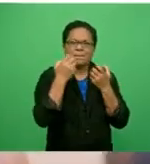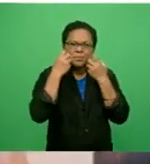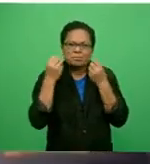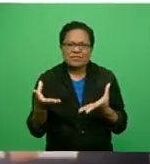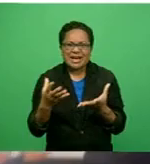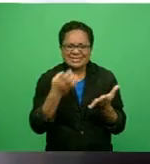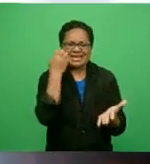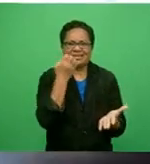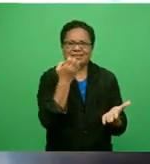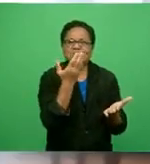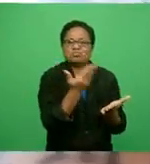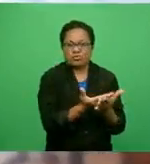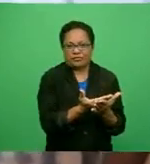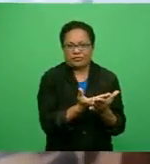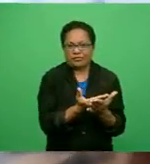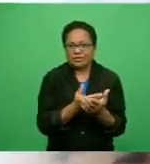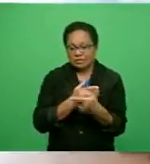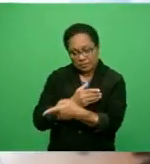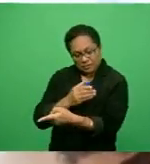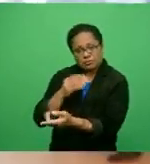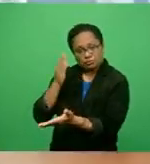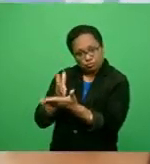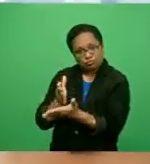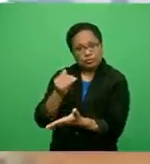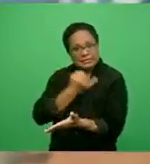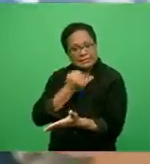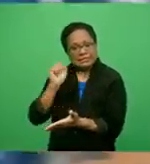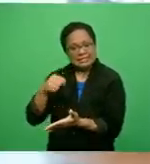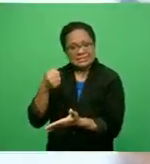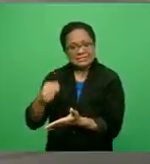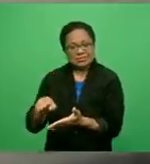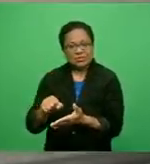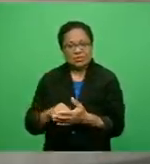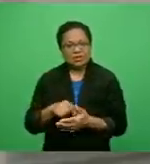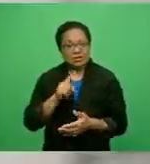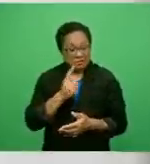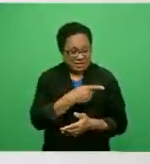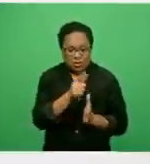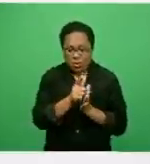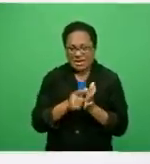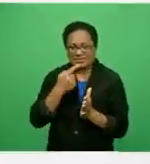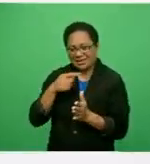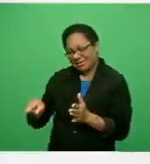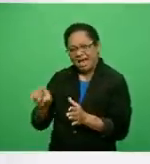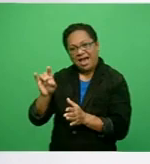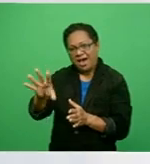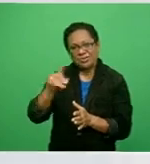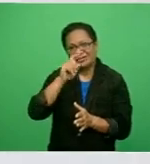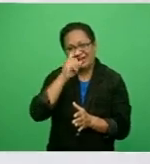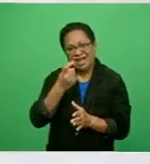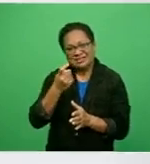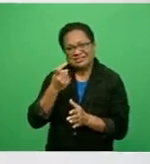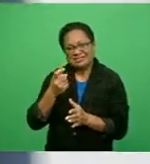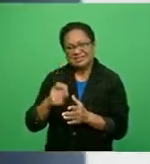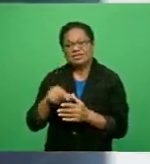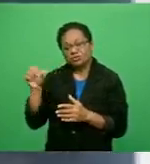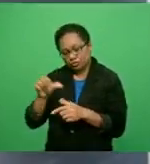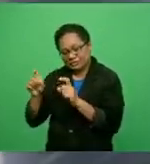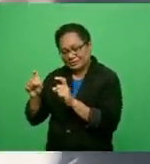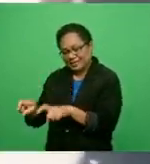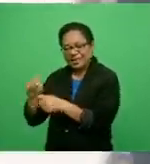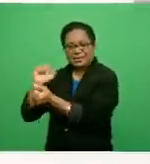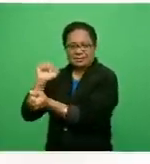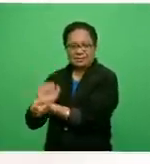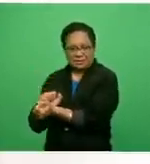that his chances of getting bail was small as this was a serious case. The prosecution also said it will object to